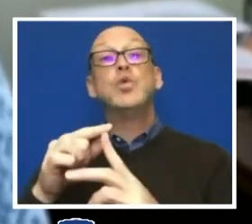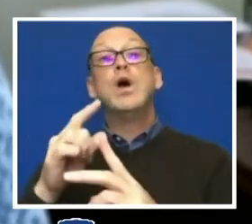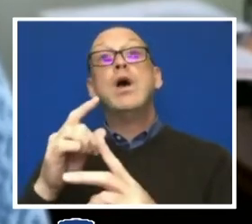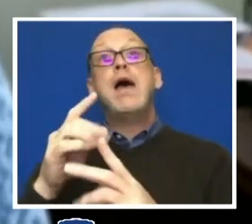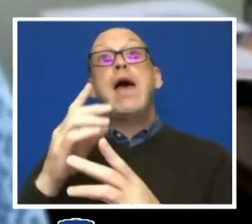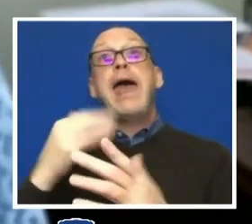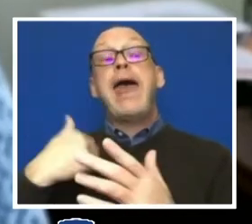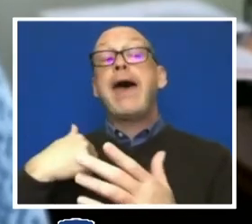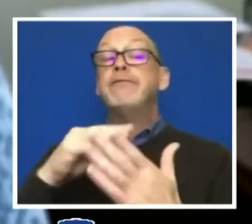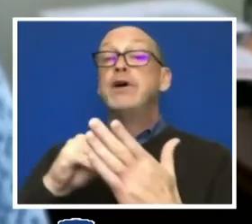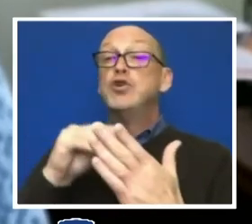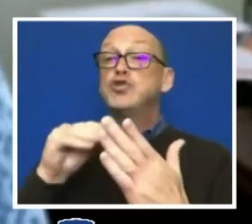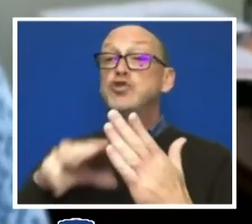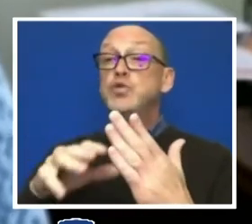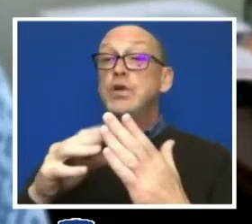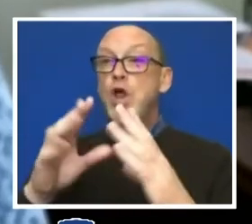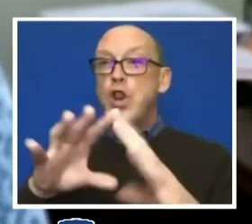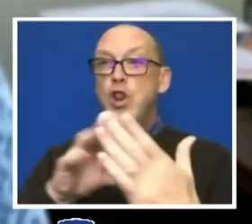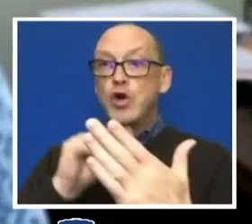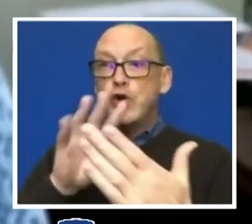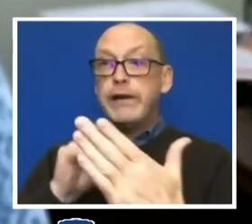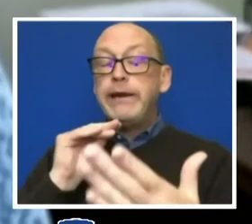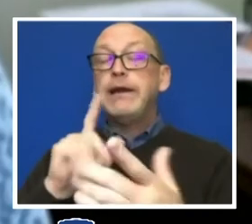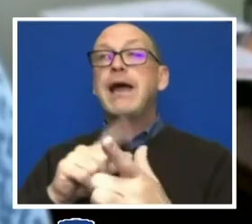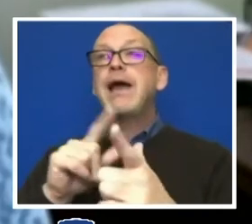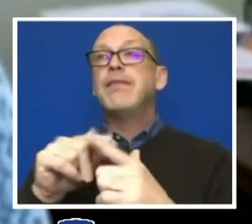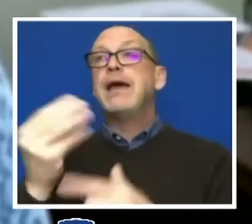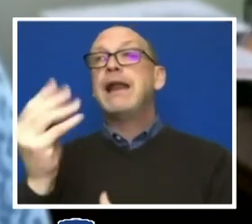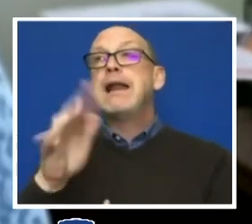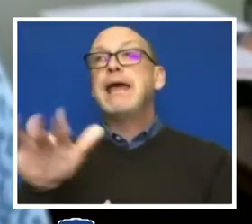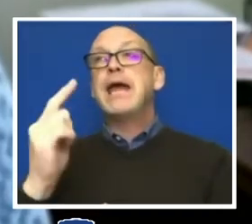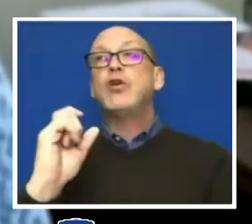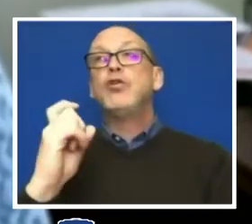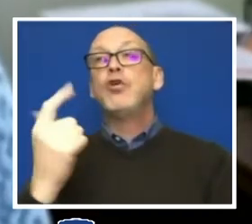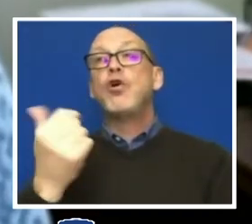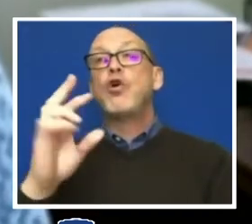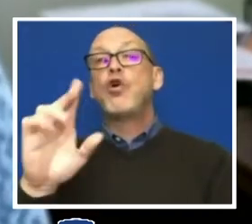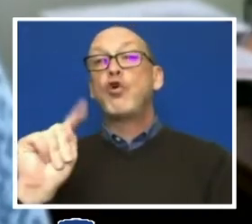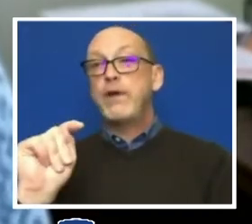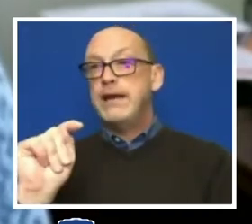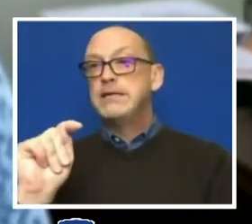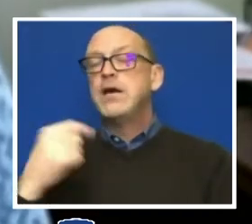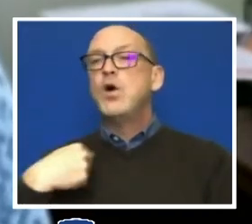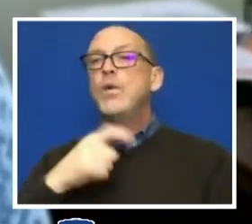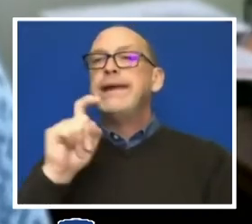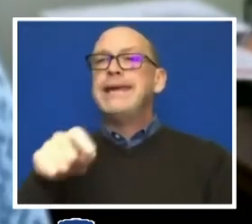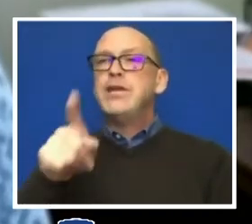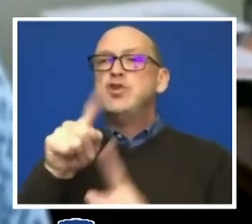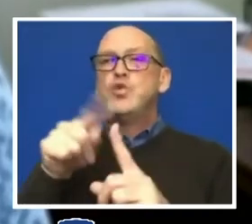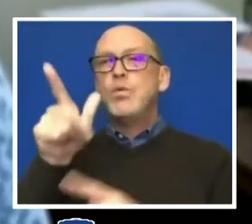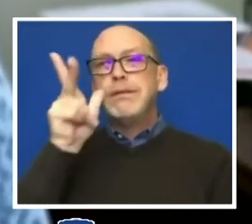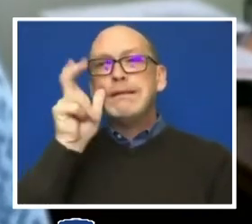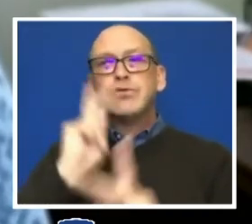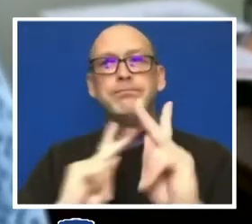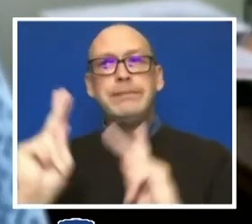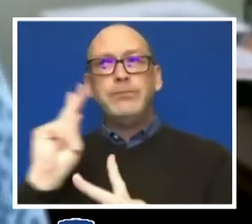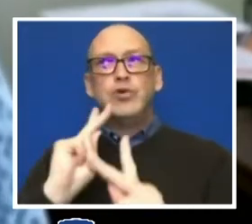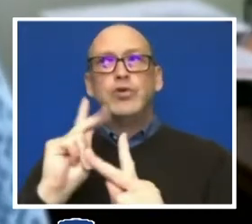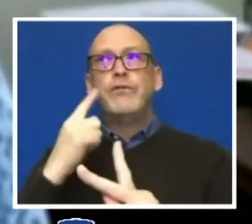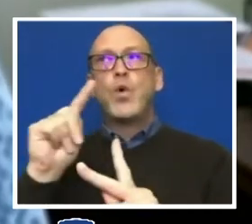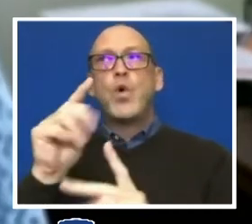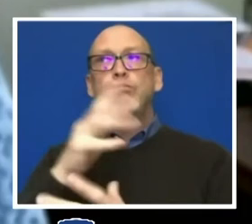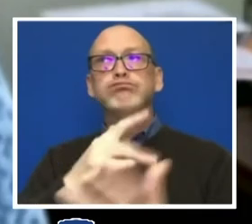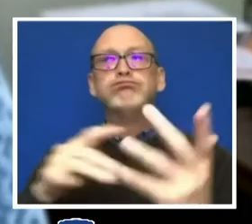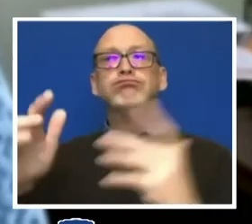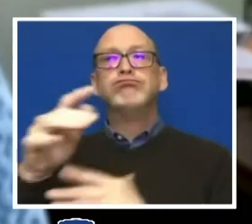mission and responsibility to public service. We need to listen to people and publicly discuss the structural barriers to supporting diverse,